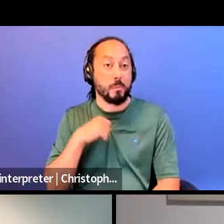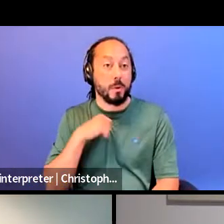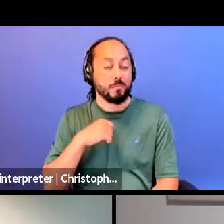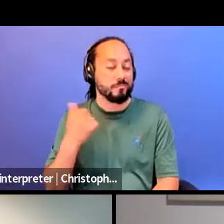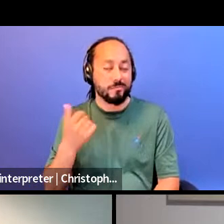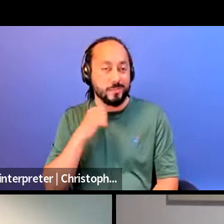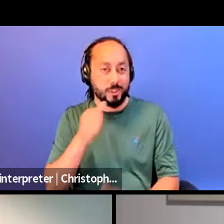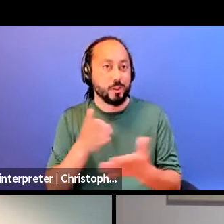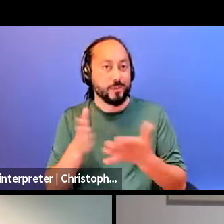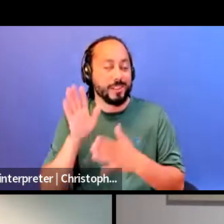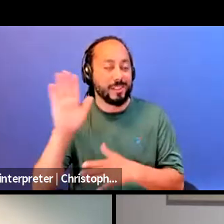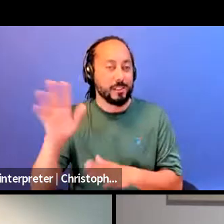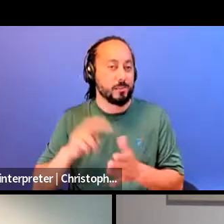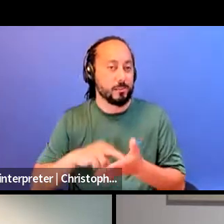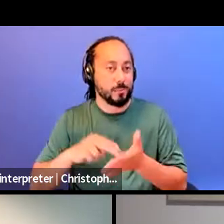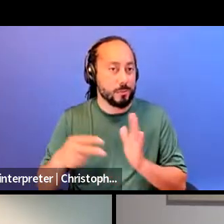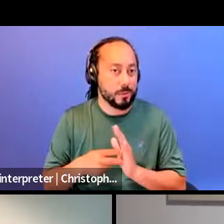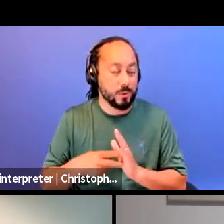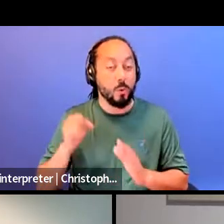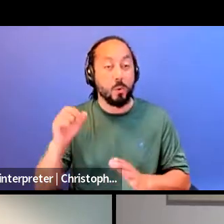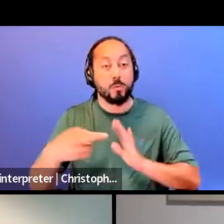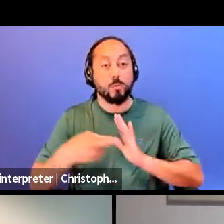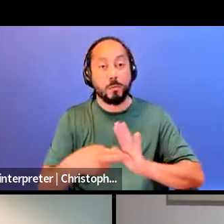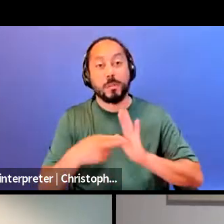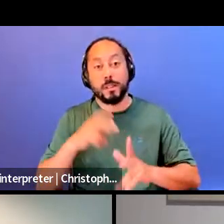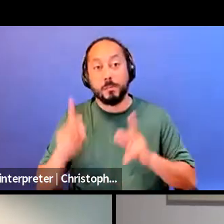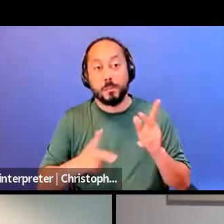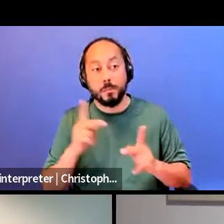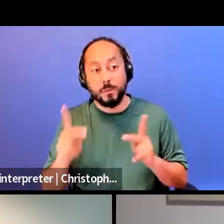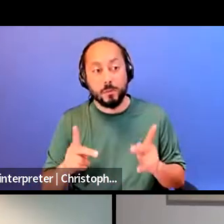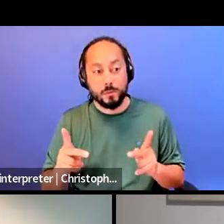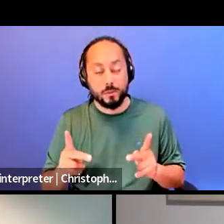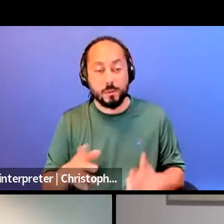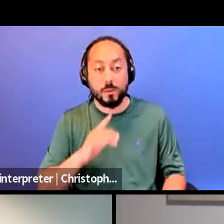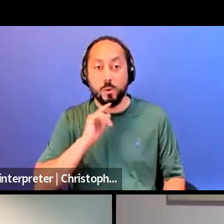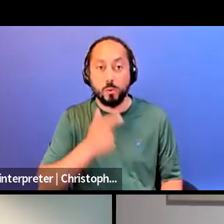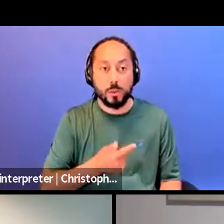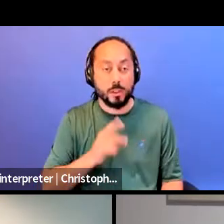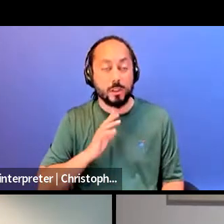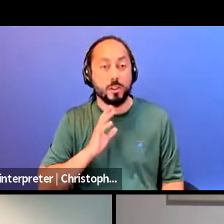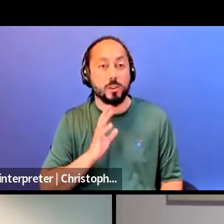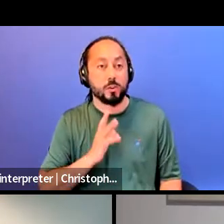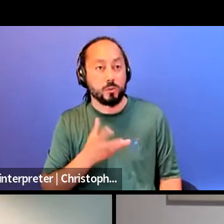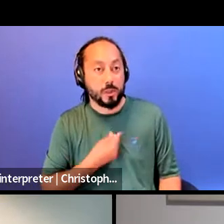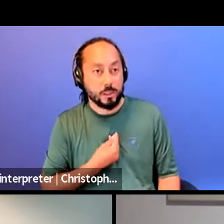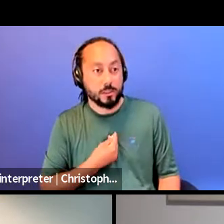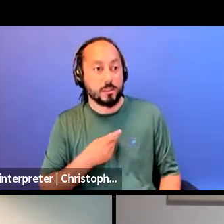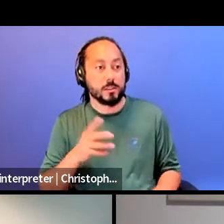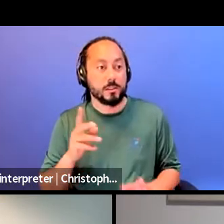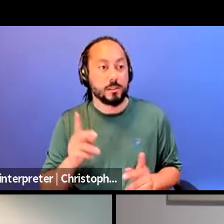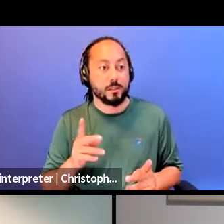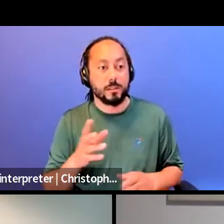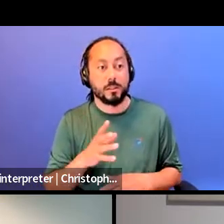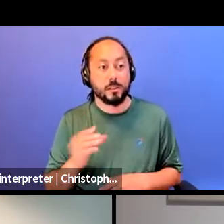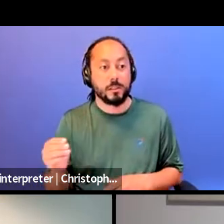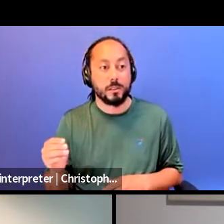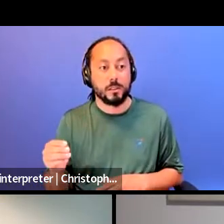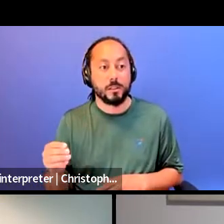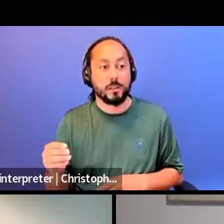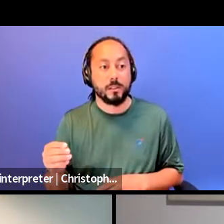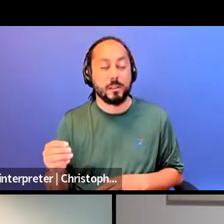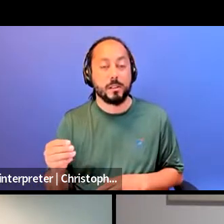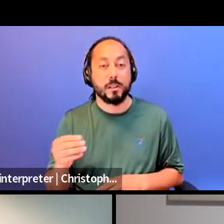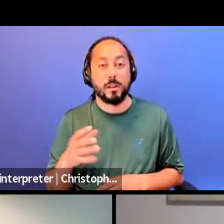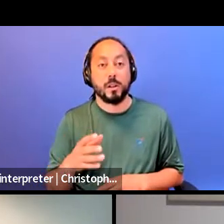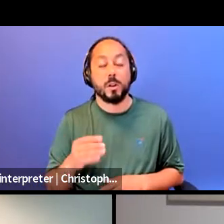purpose or representing the people, it's, you know, queers and trans and queer